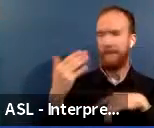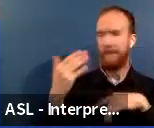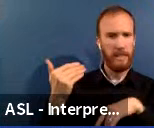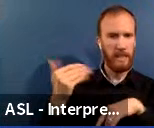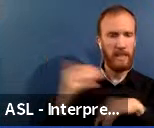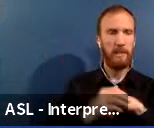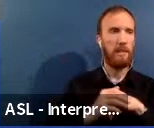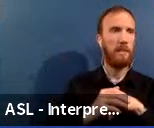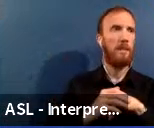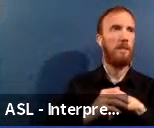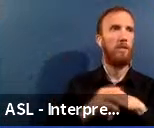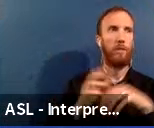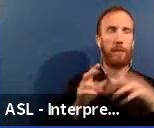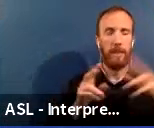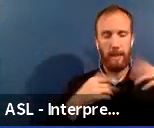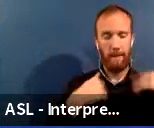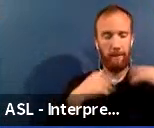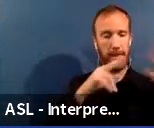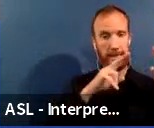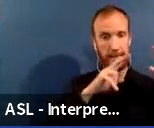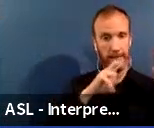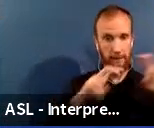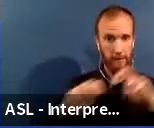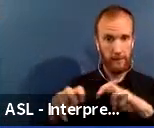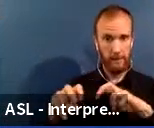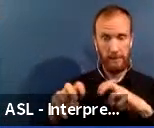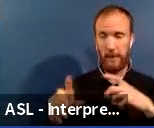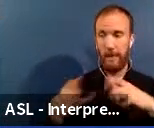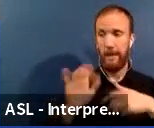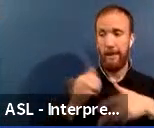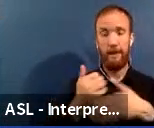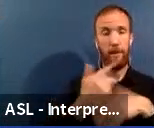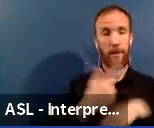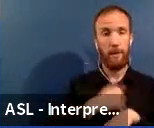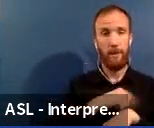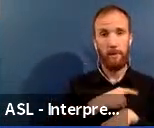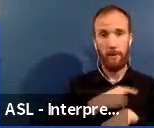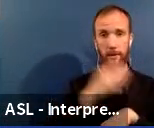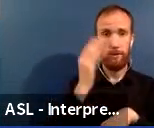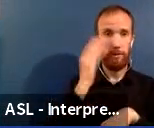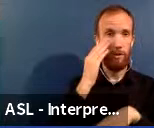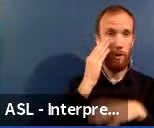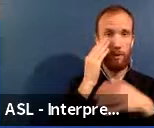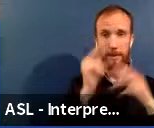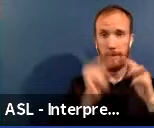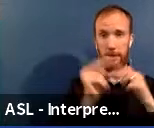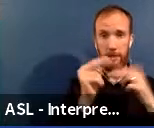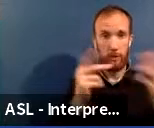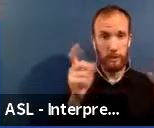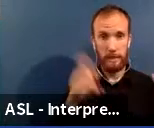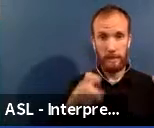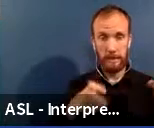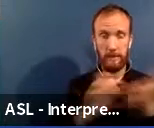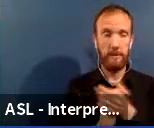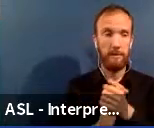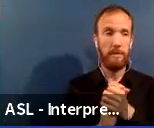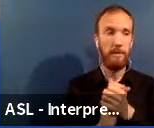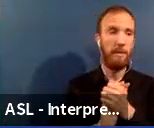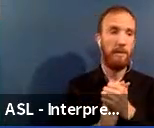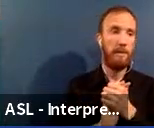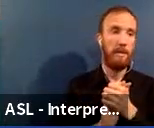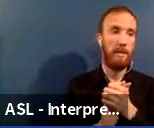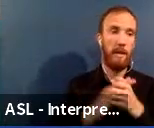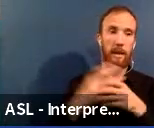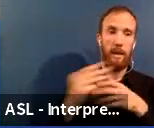we go through that and we have the assessments, we, we, are helped that is helping us inform what the facility needs are, um, and start on,